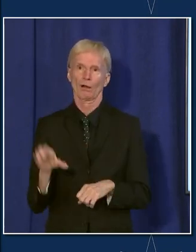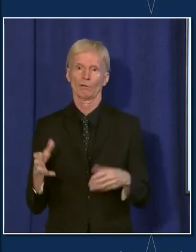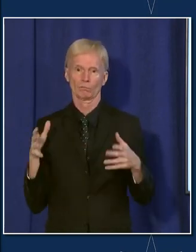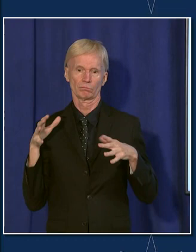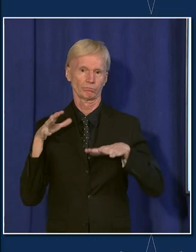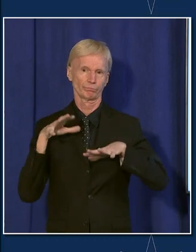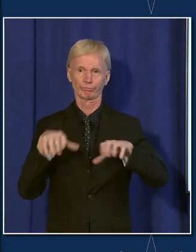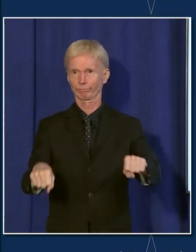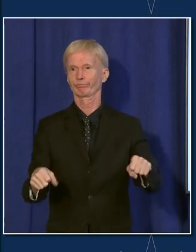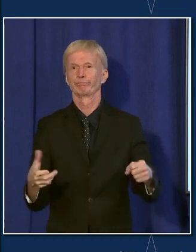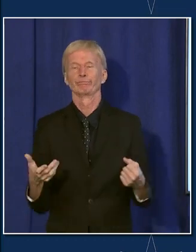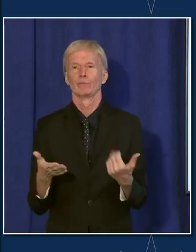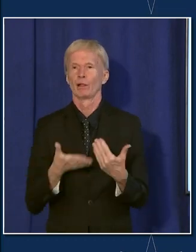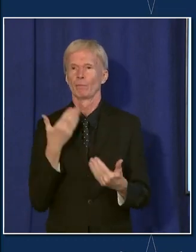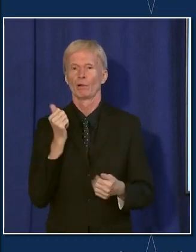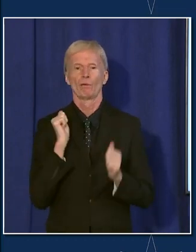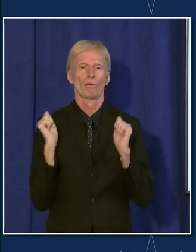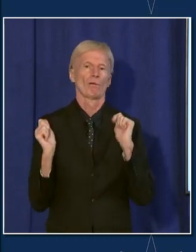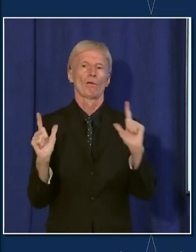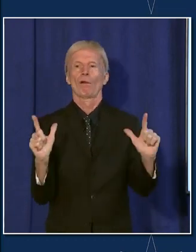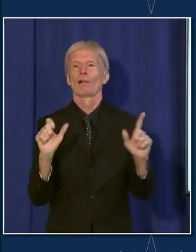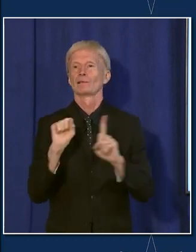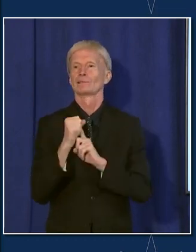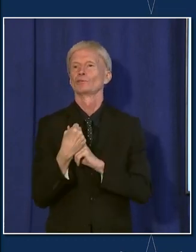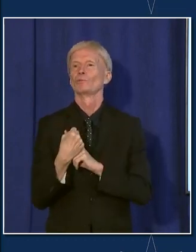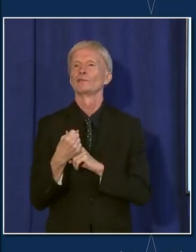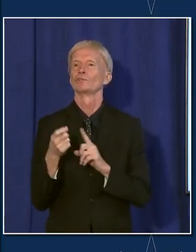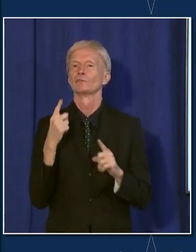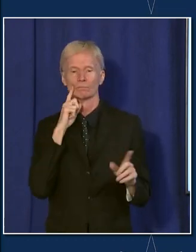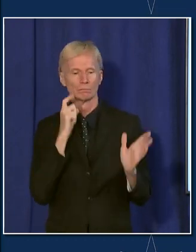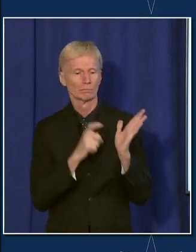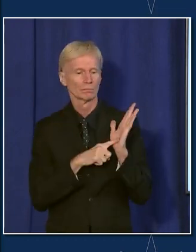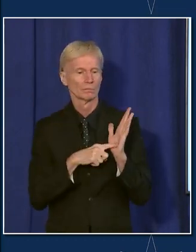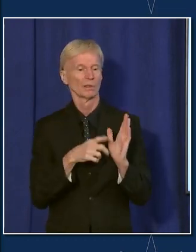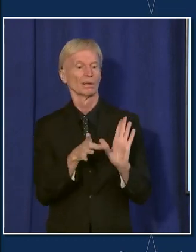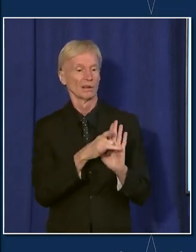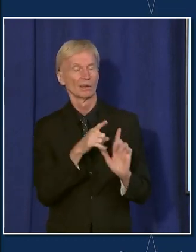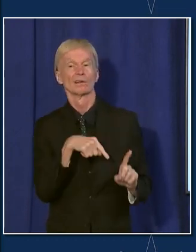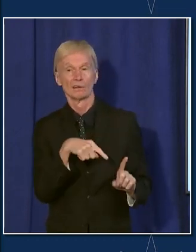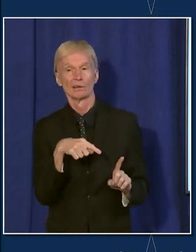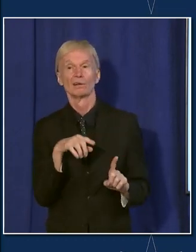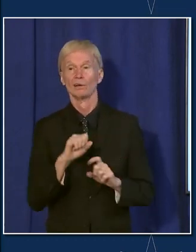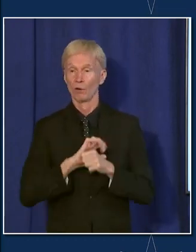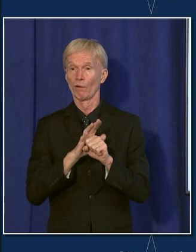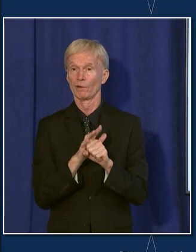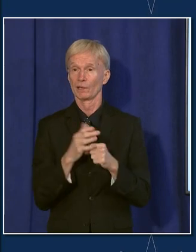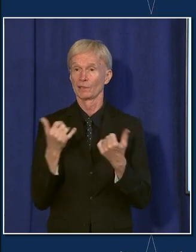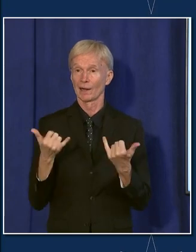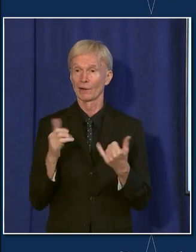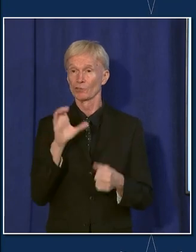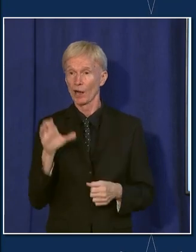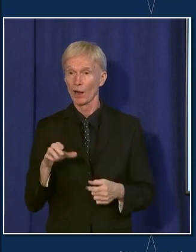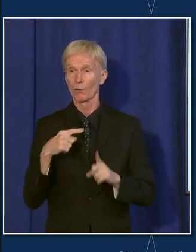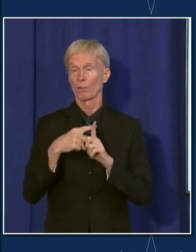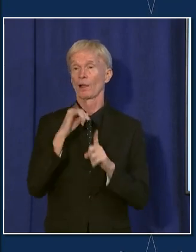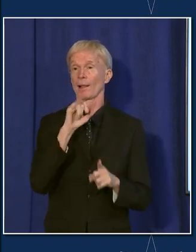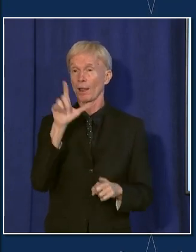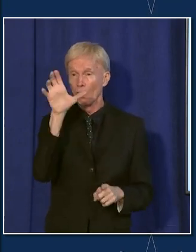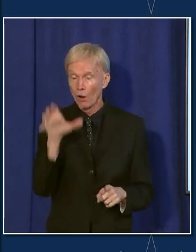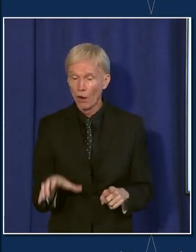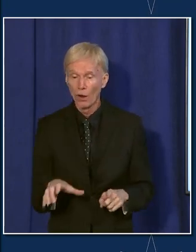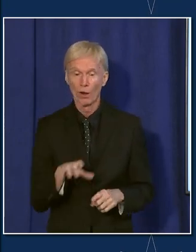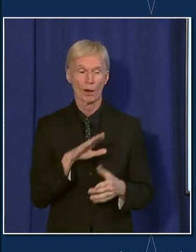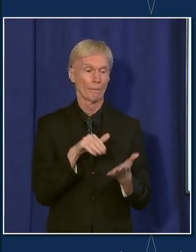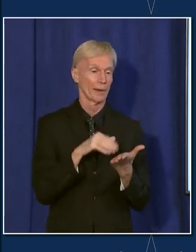almost all, more than 95 percent of cases at this point, here in Chicago, across Illinois, the Midwest, the U